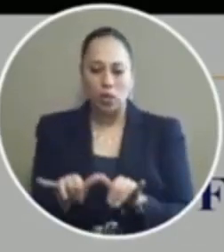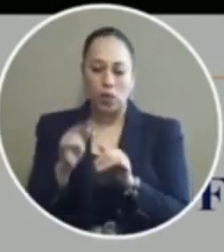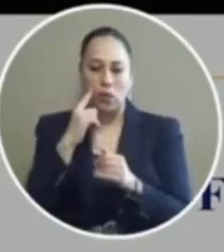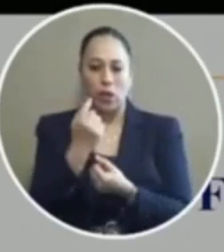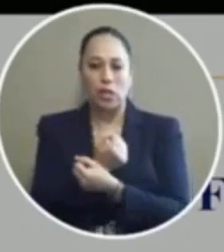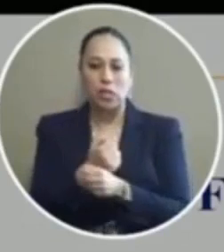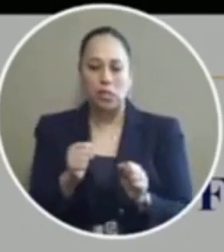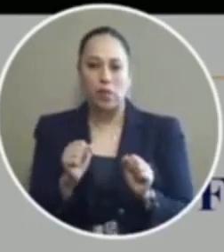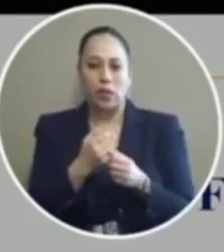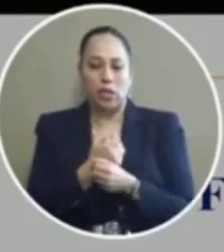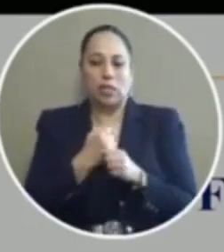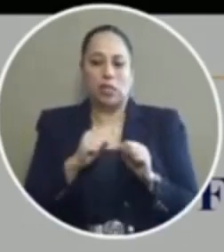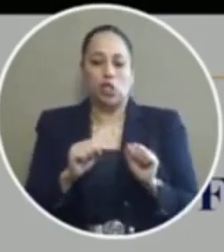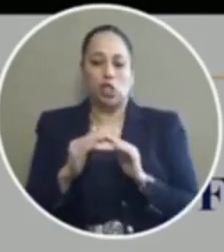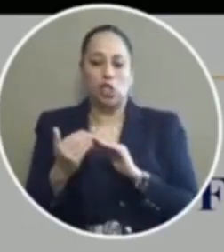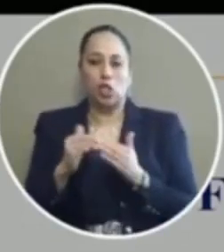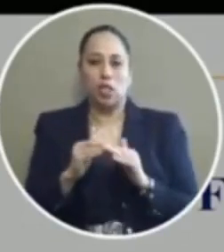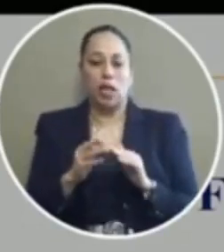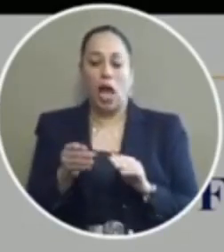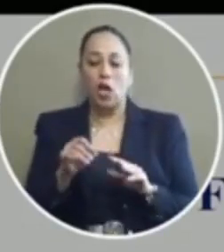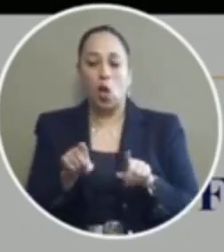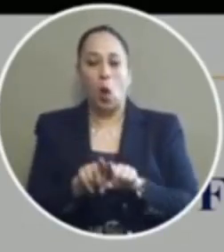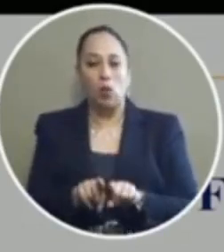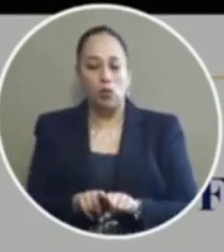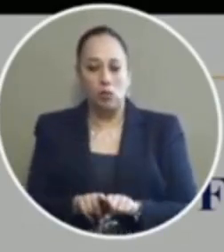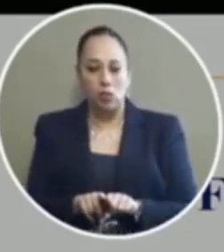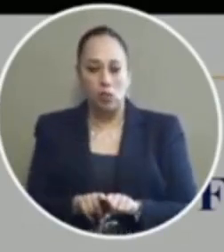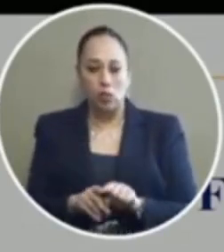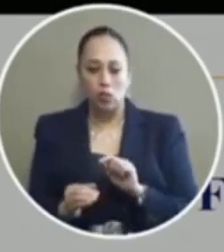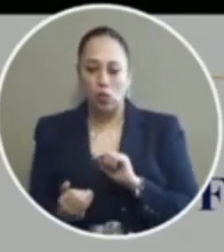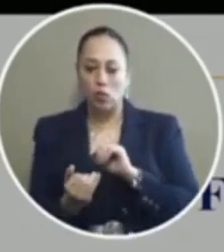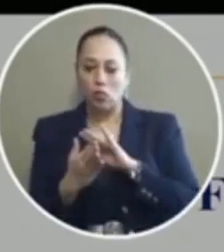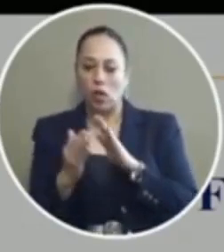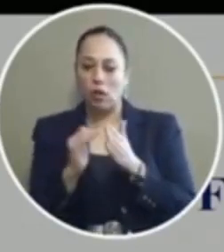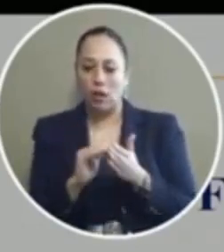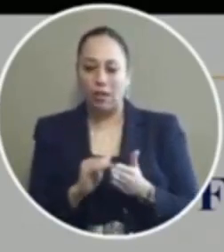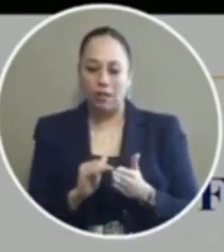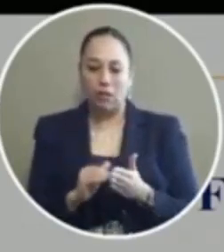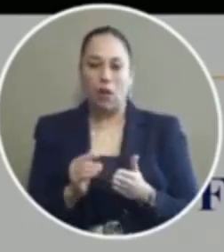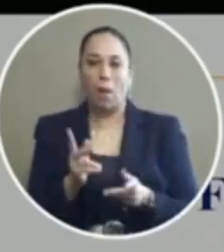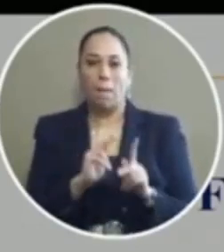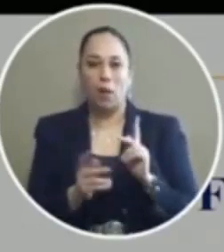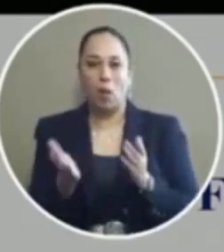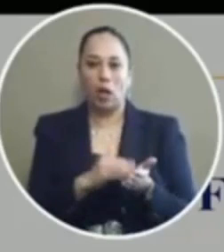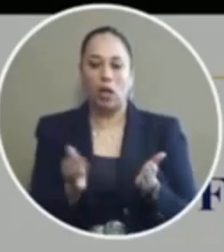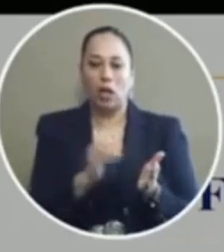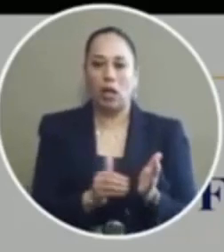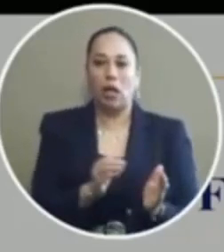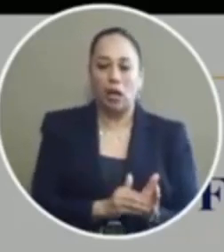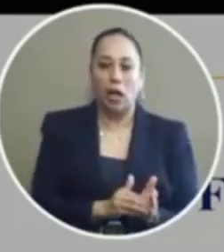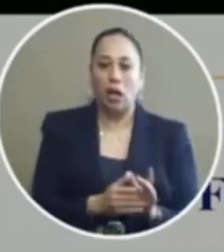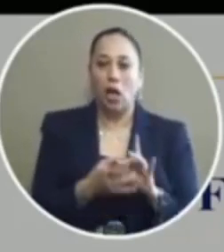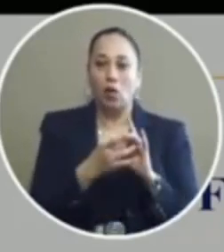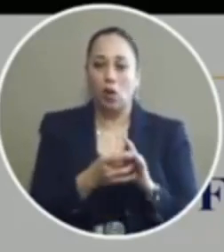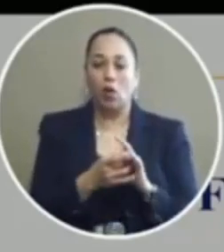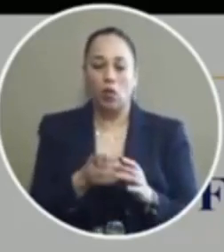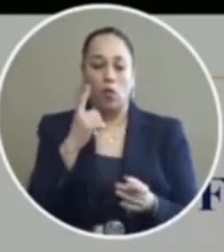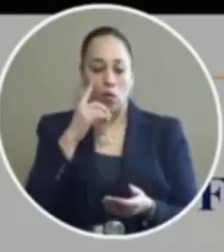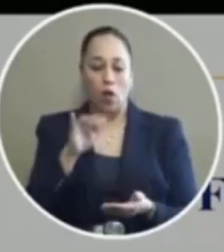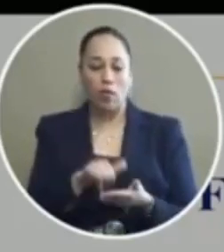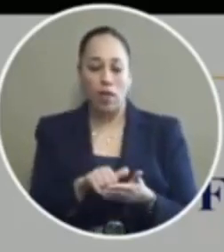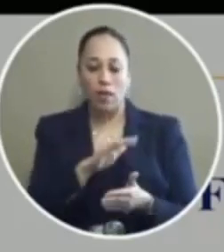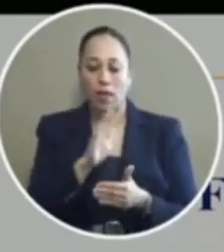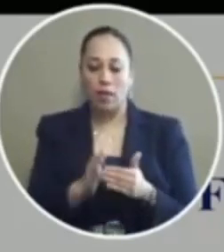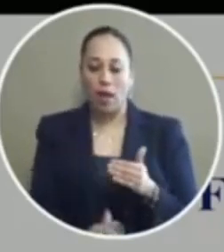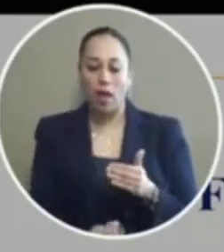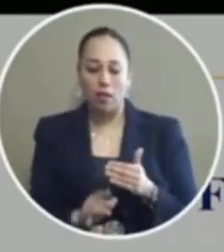and secure city we're also able to address repeat offenders and one of the safeguards in regards to that is that the individual